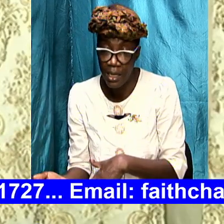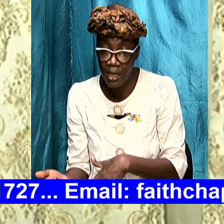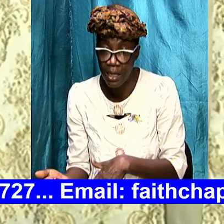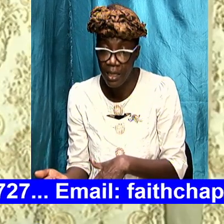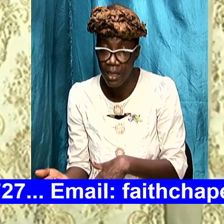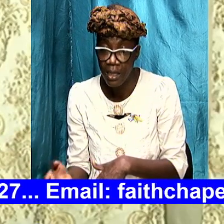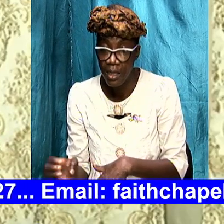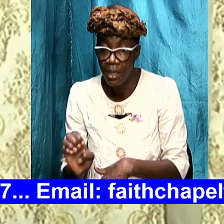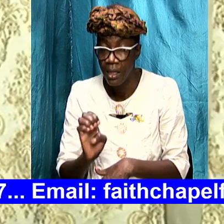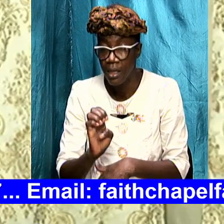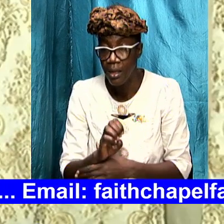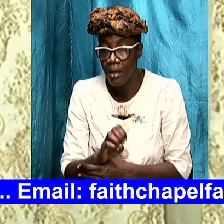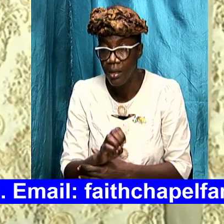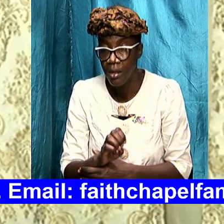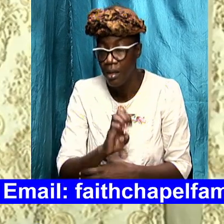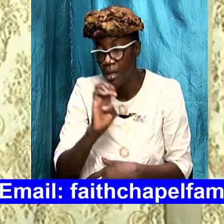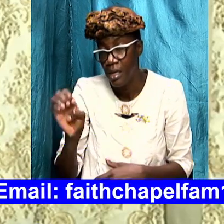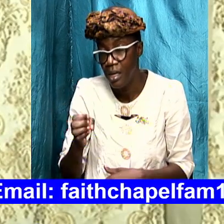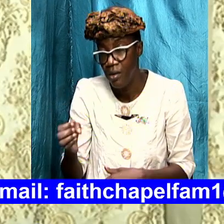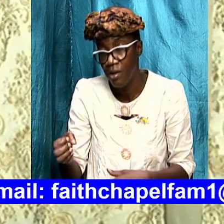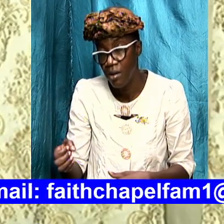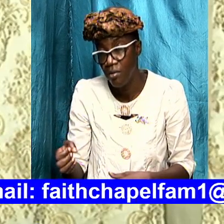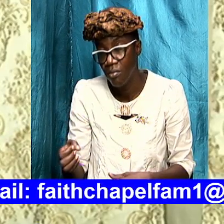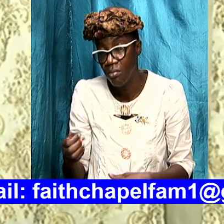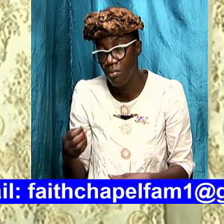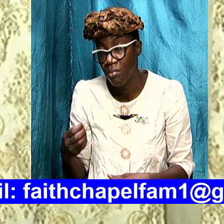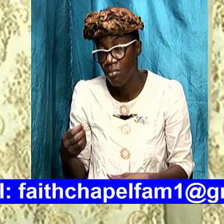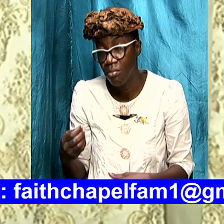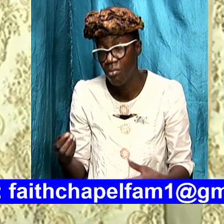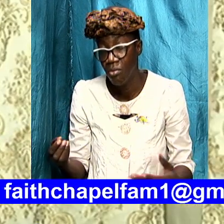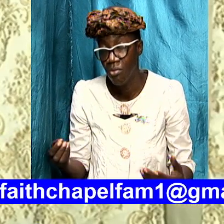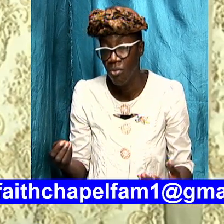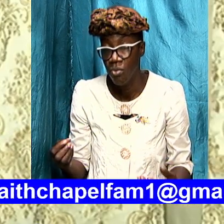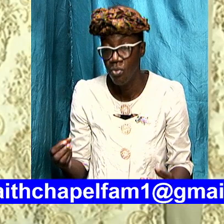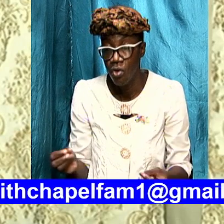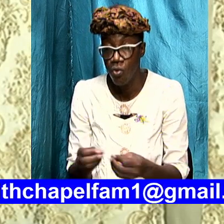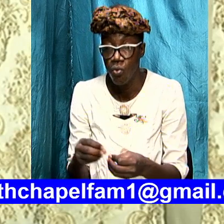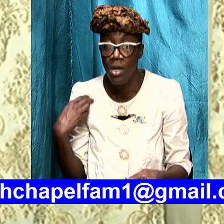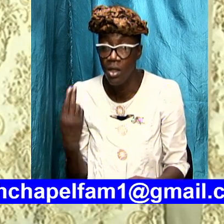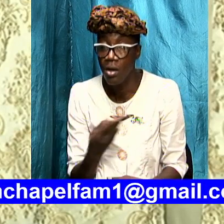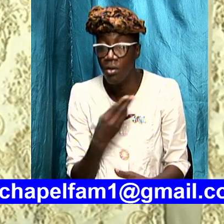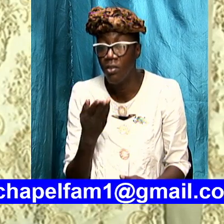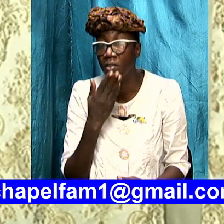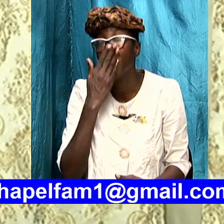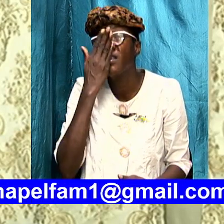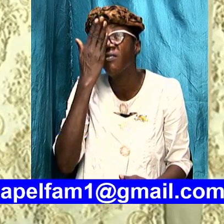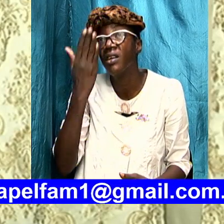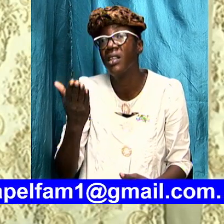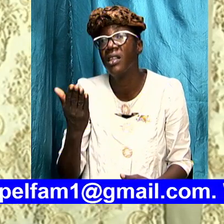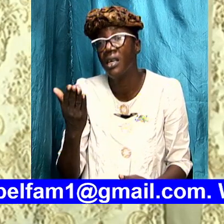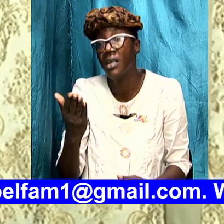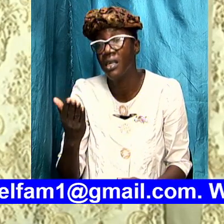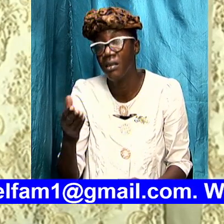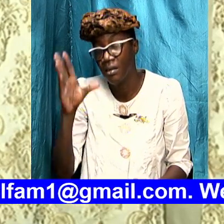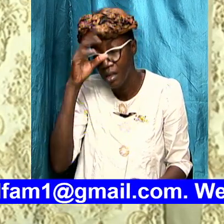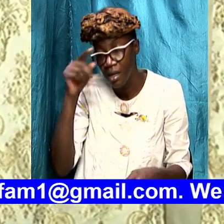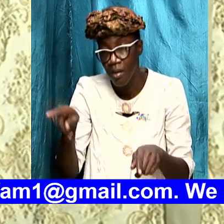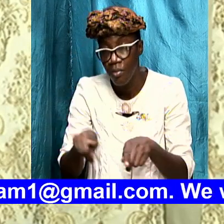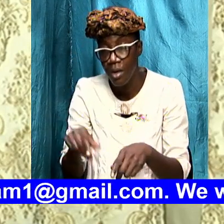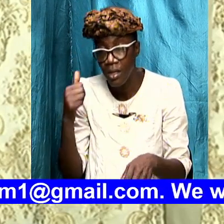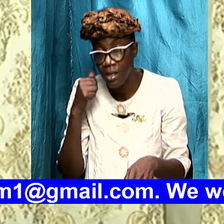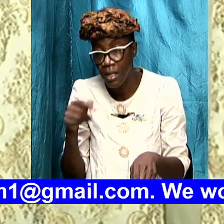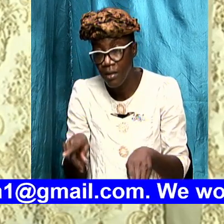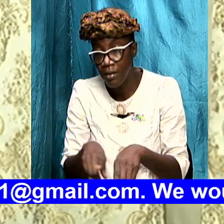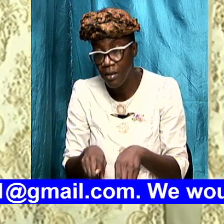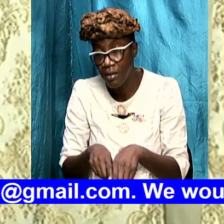within our own midst we give God thanks that our brothers and sisters